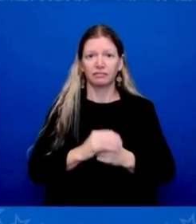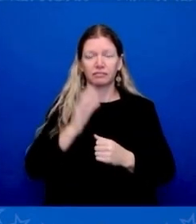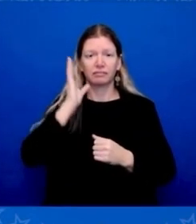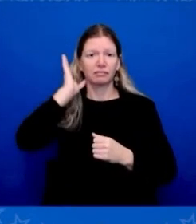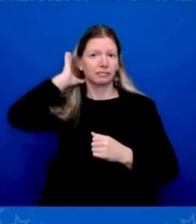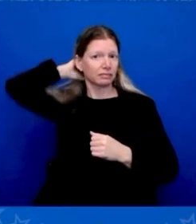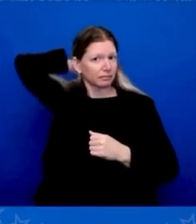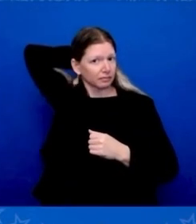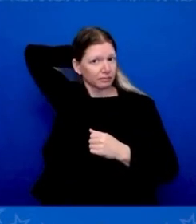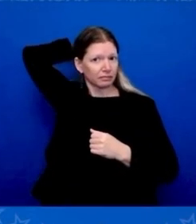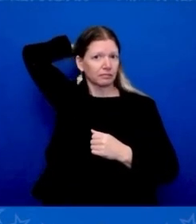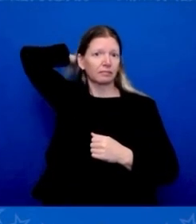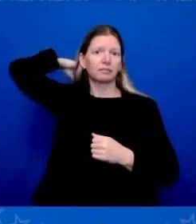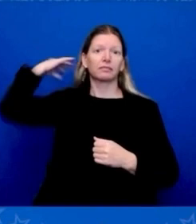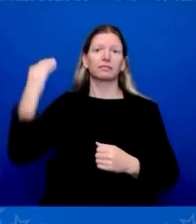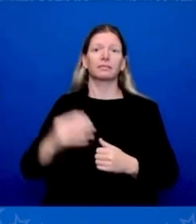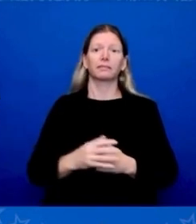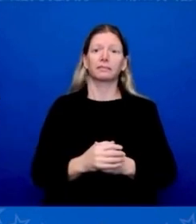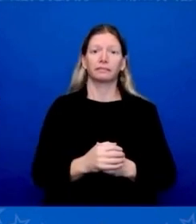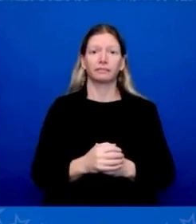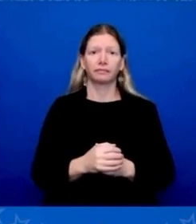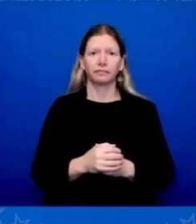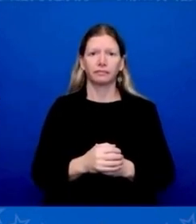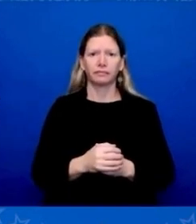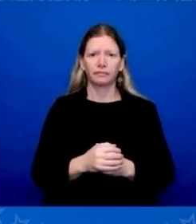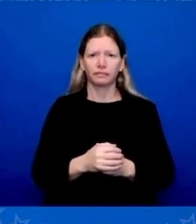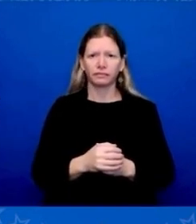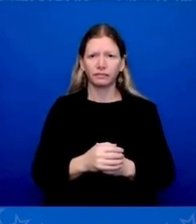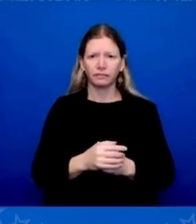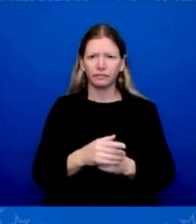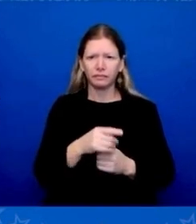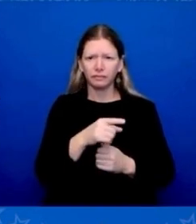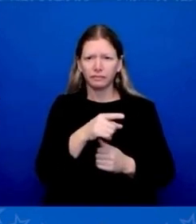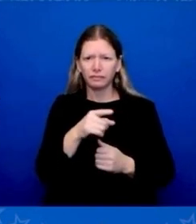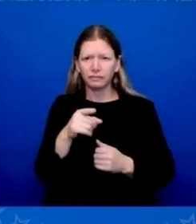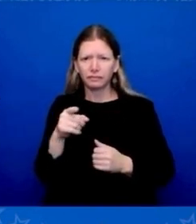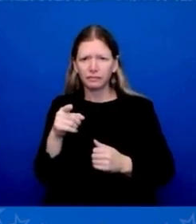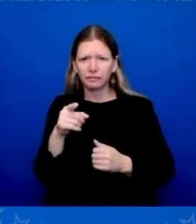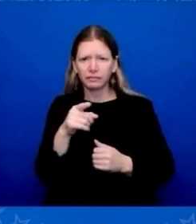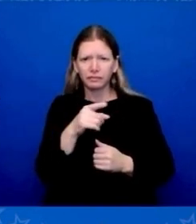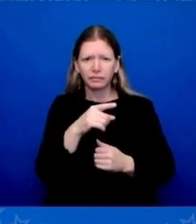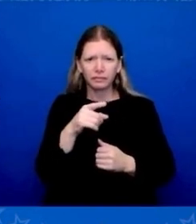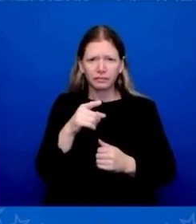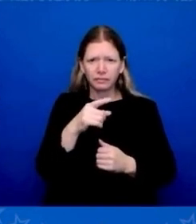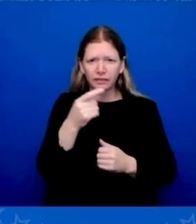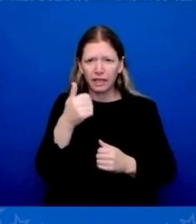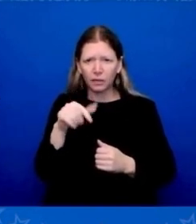Staff, is there anybody who haven't spoken? No, I ain't calling on you. I'm calling on you.